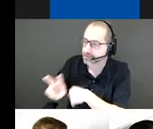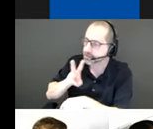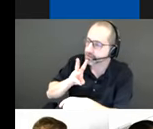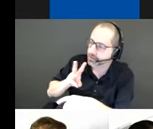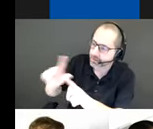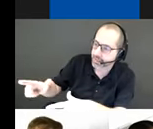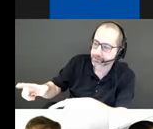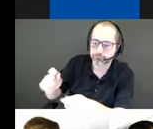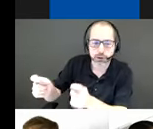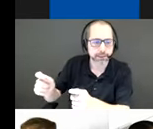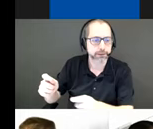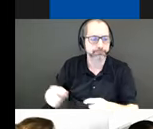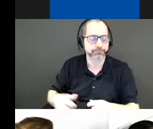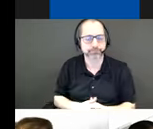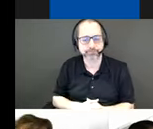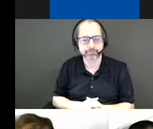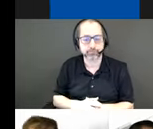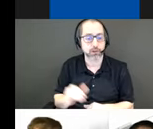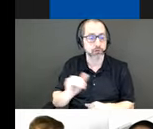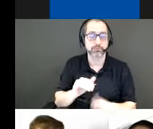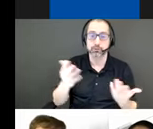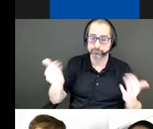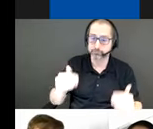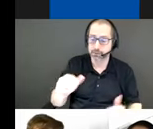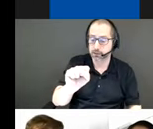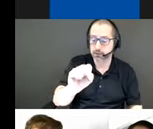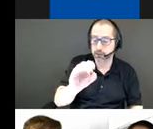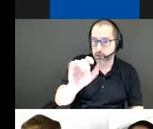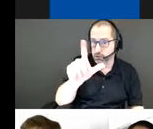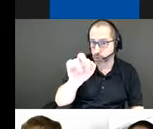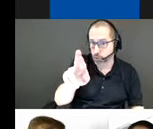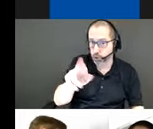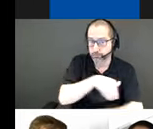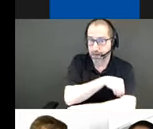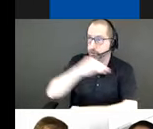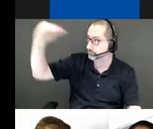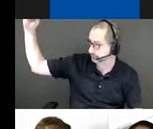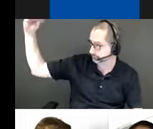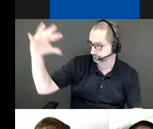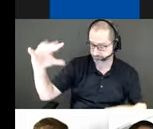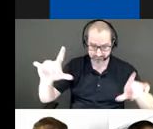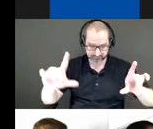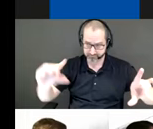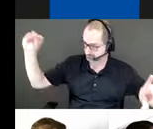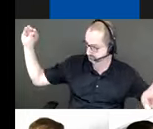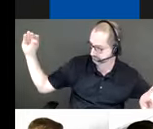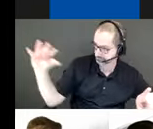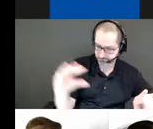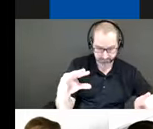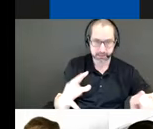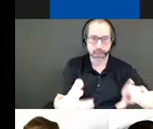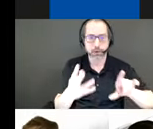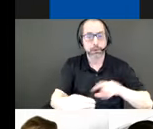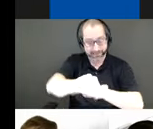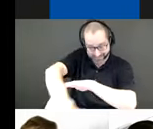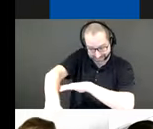We're harnessing the rays of the sun through solar power, gathering energy through the day to illuminate the sight at night. Each of